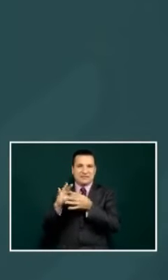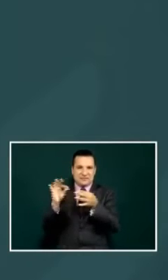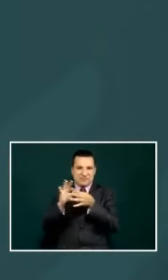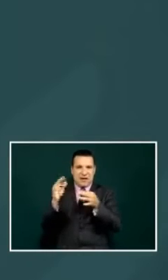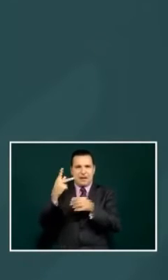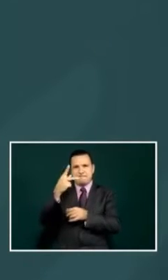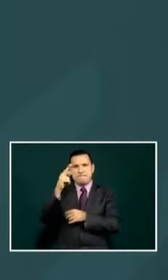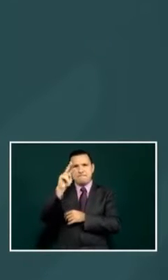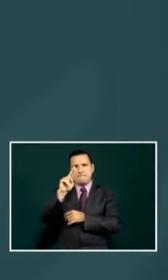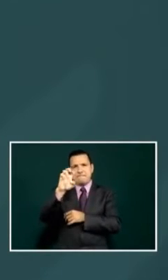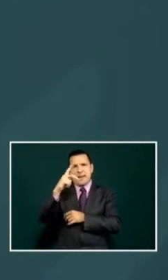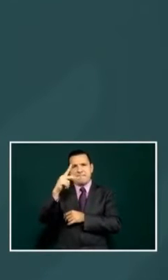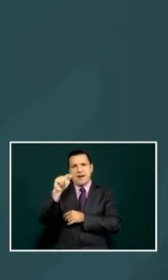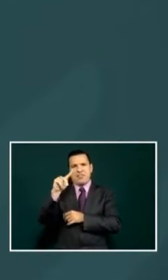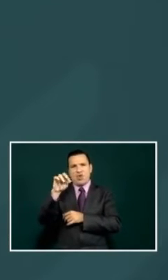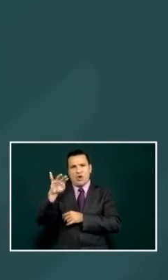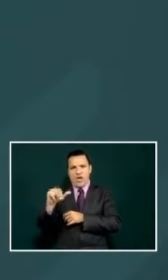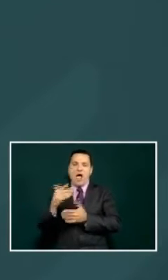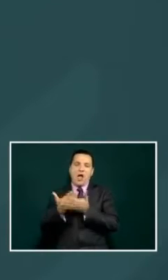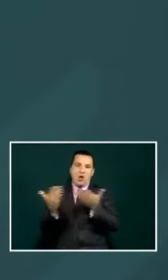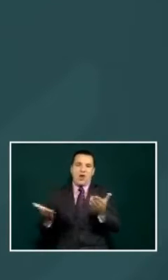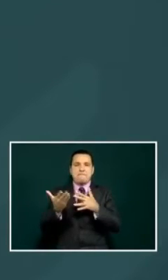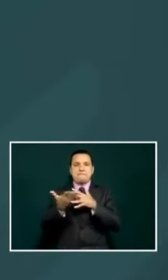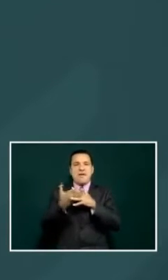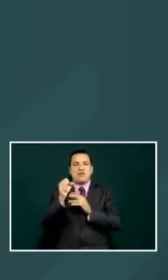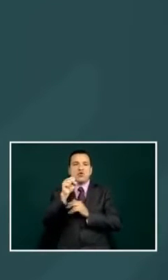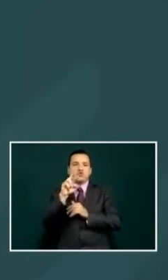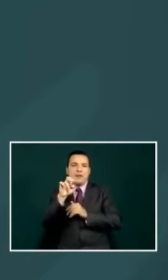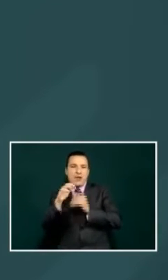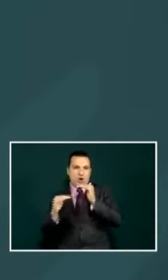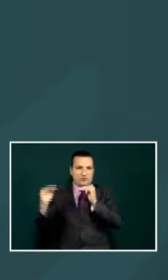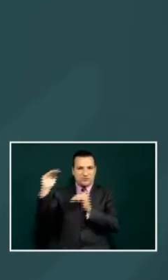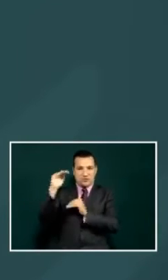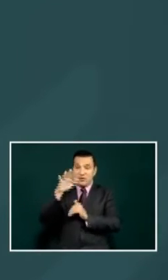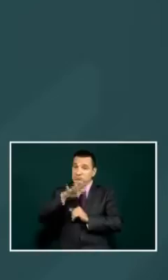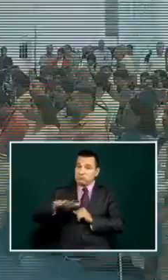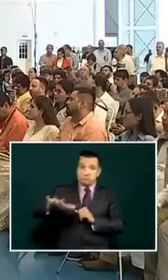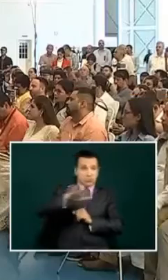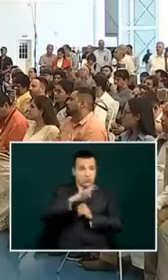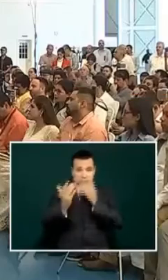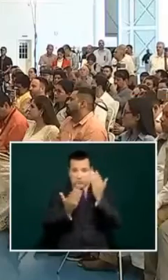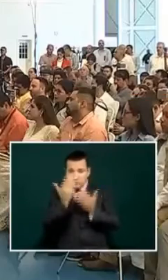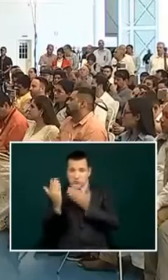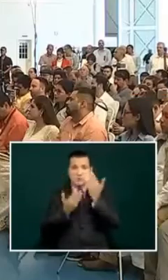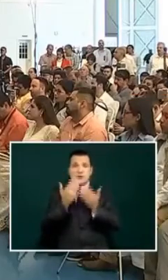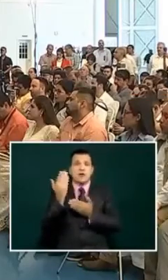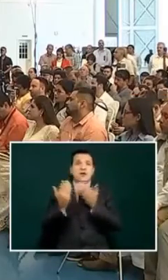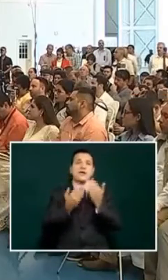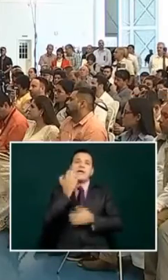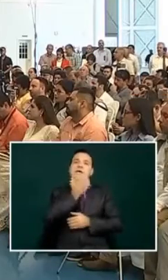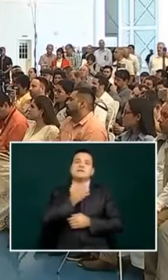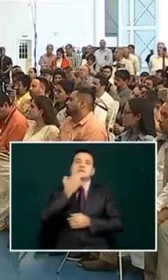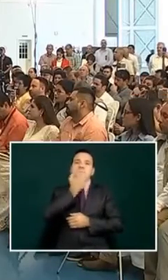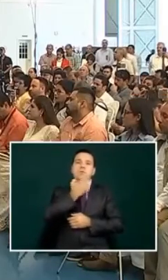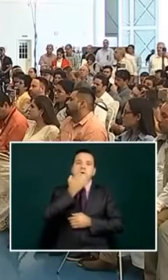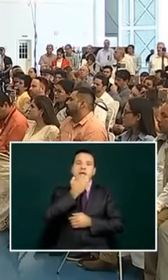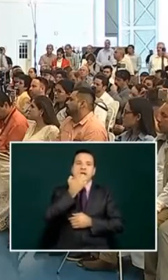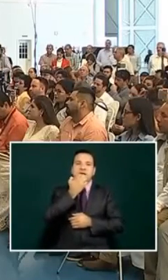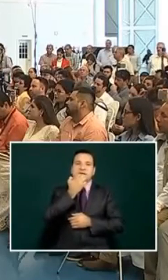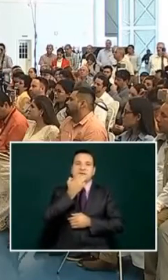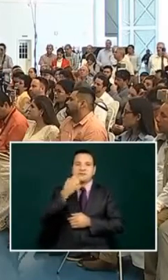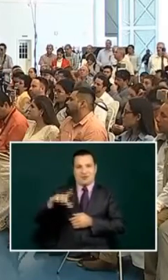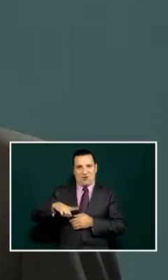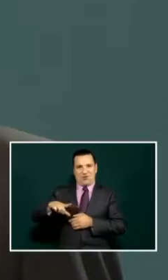down and he's had to deal with that but so all this public schools are getting grants